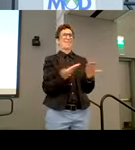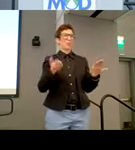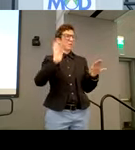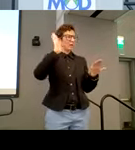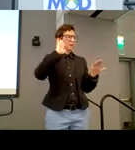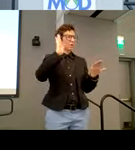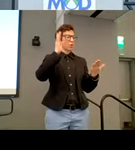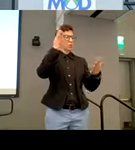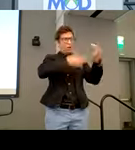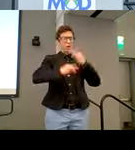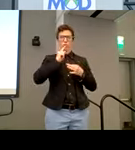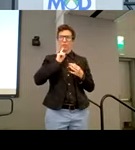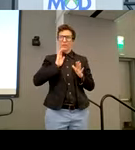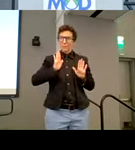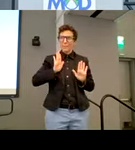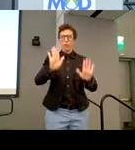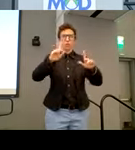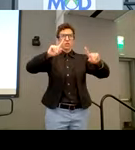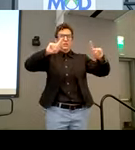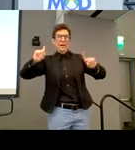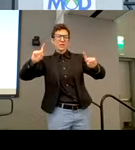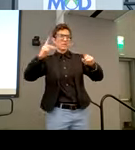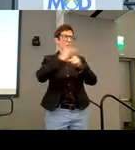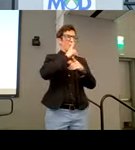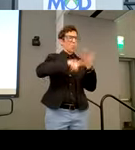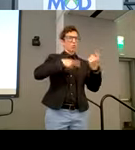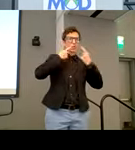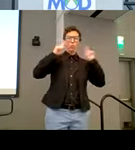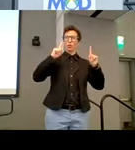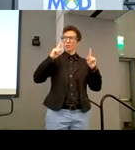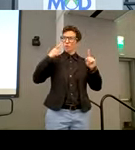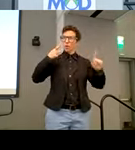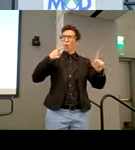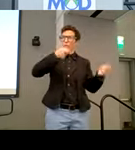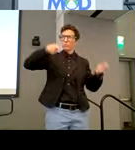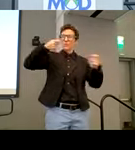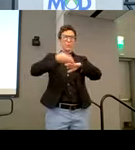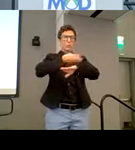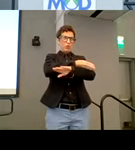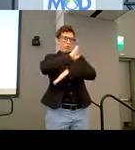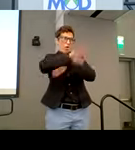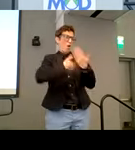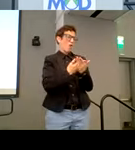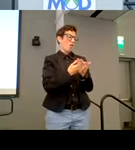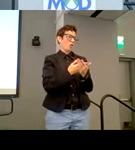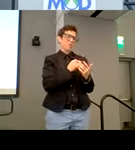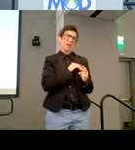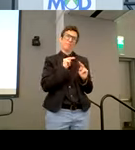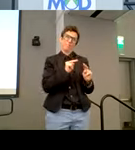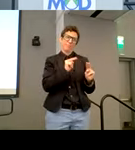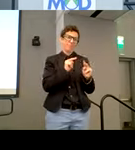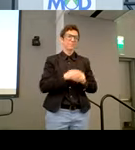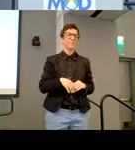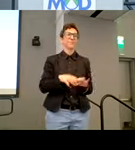to, to push it to its limits, uh, find what works for us and really improve it for everyone. Um, so I'm very, very excited about that. Um,